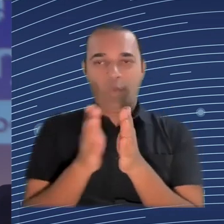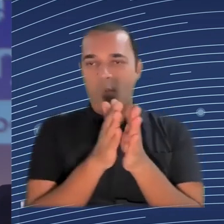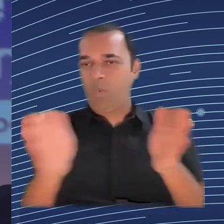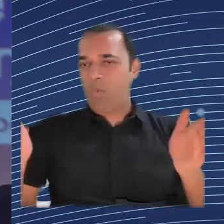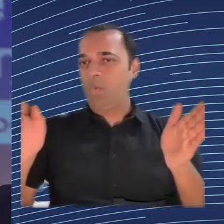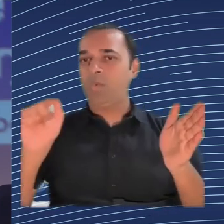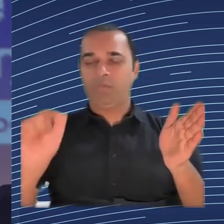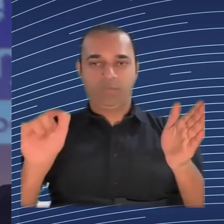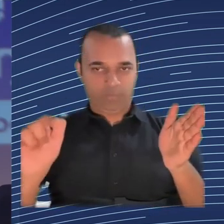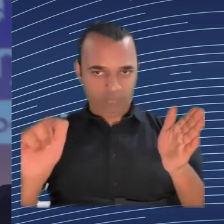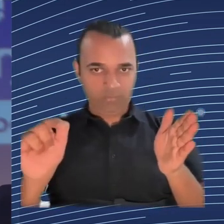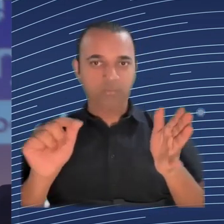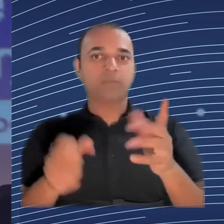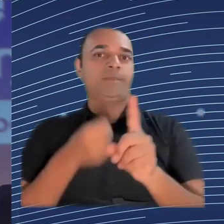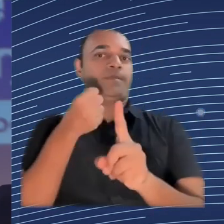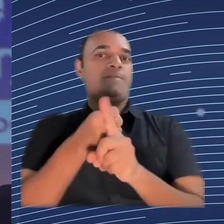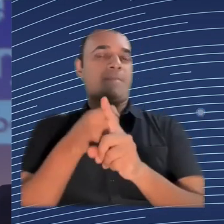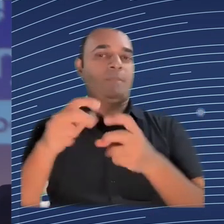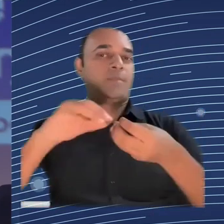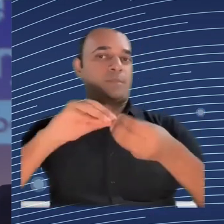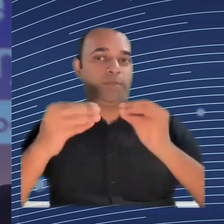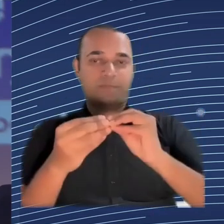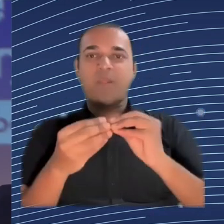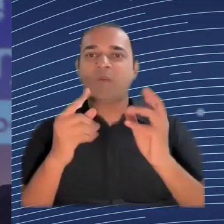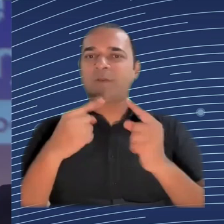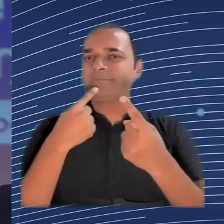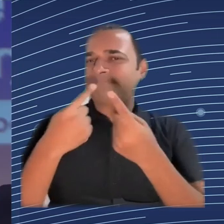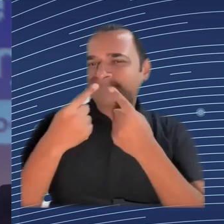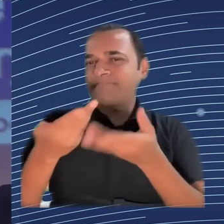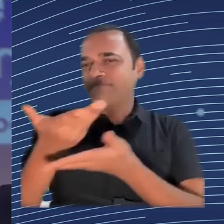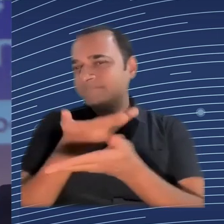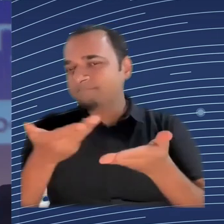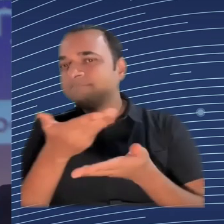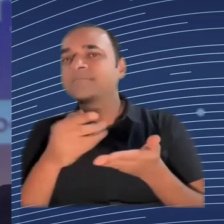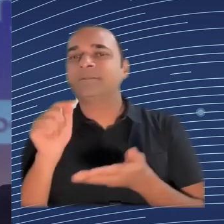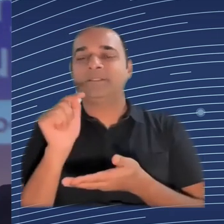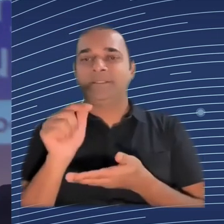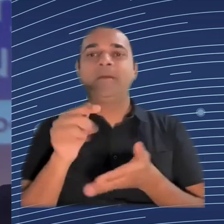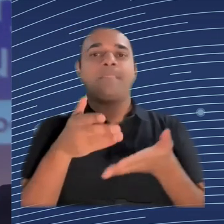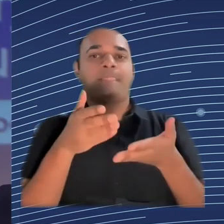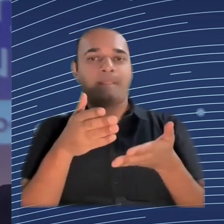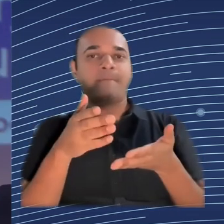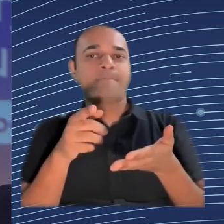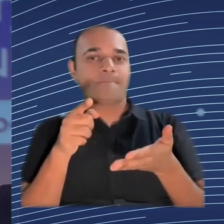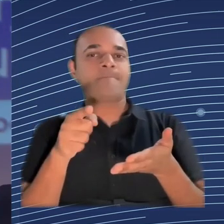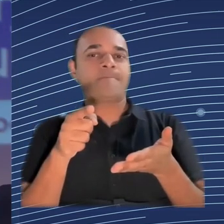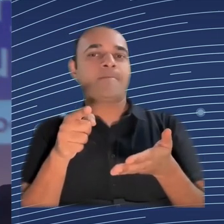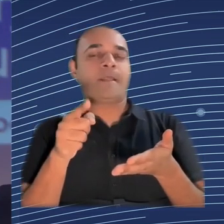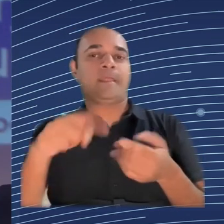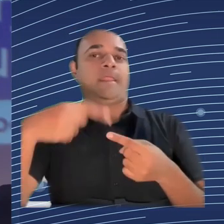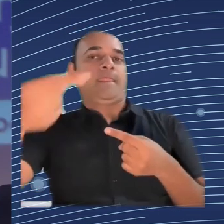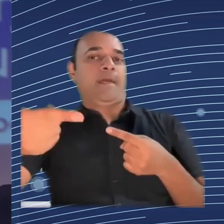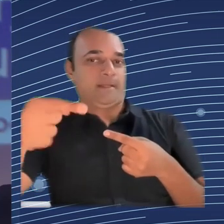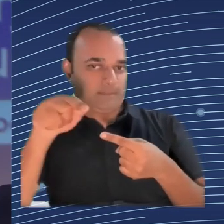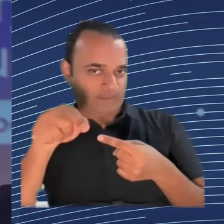speakers before we turn to some Q&A with the public, Ravit Dottan. Now, Ravit, we are hearing about